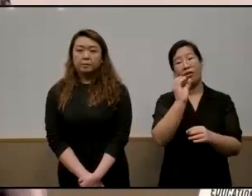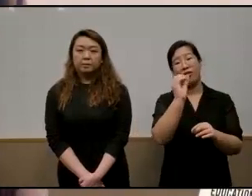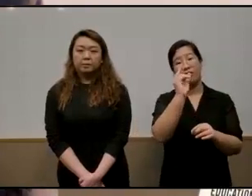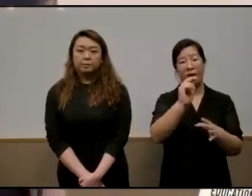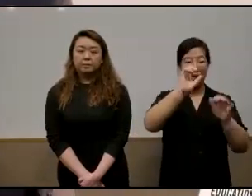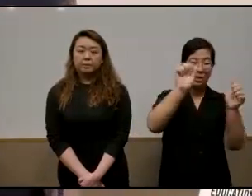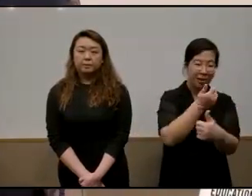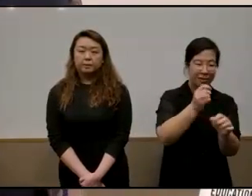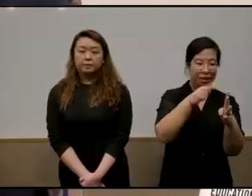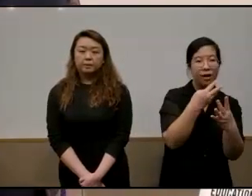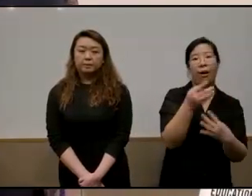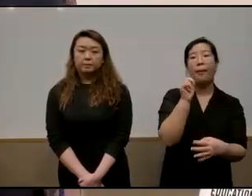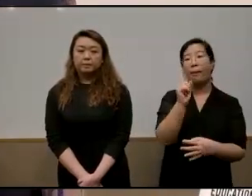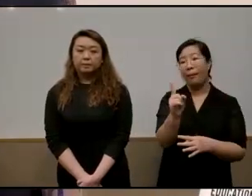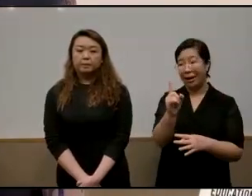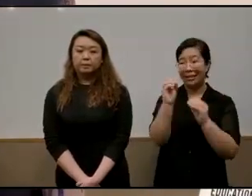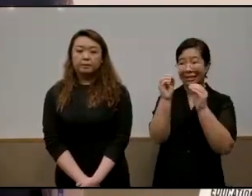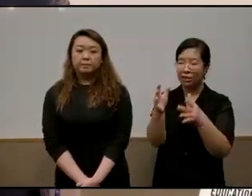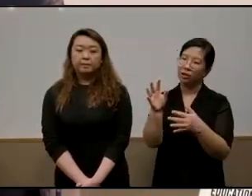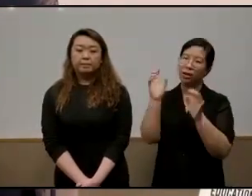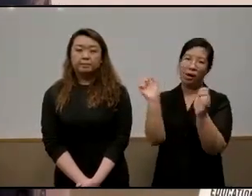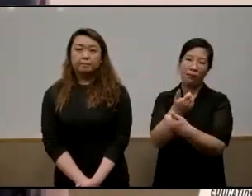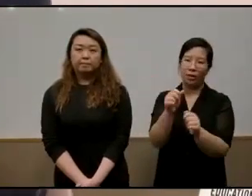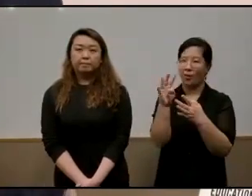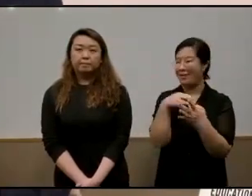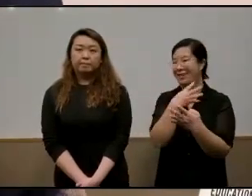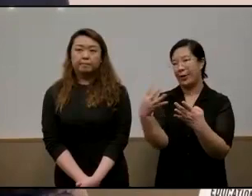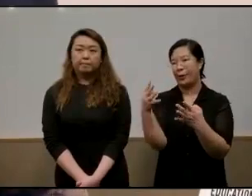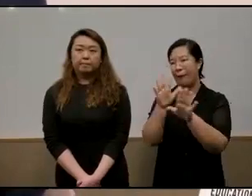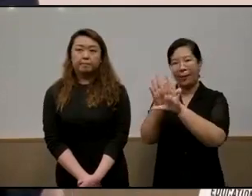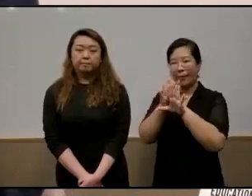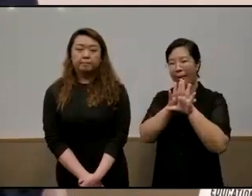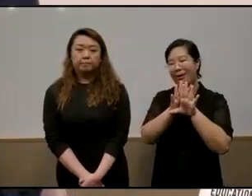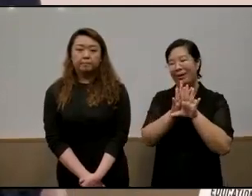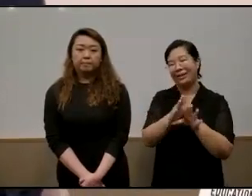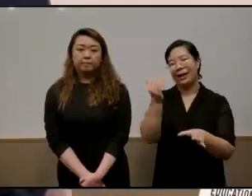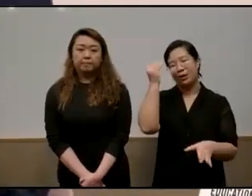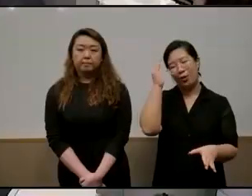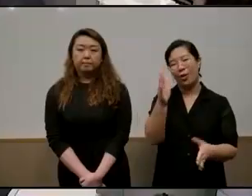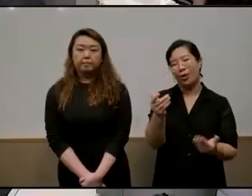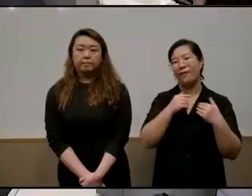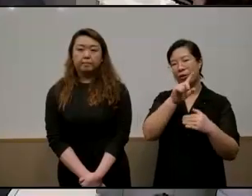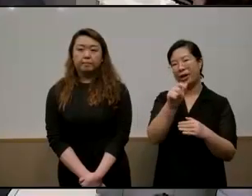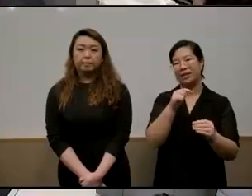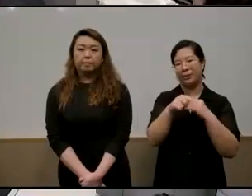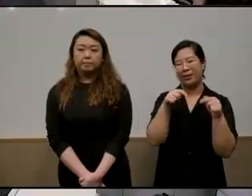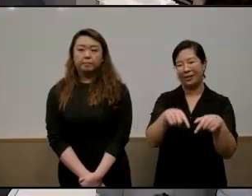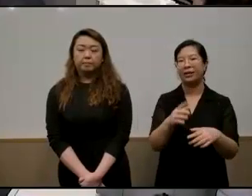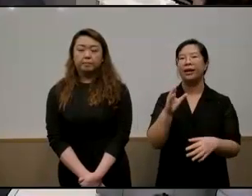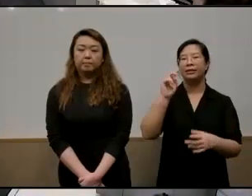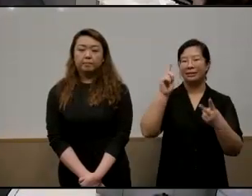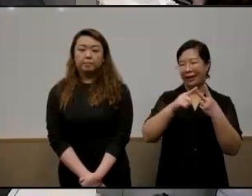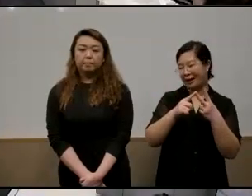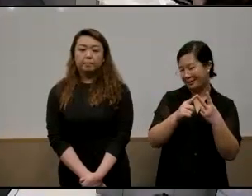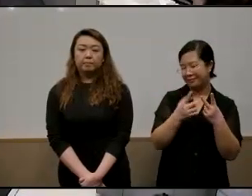the impossible timetable of miss tan right um and and i'm sure there'll be questions about this the second reality is that